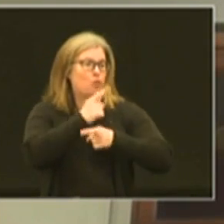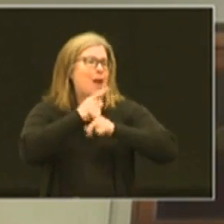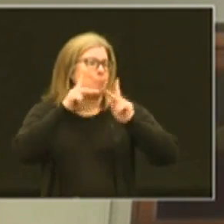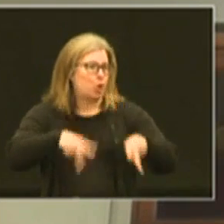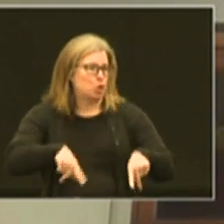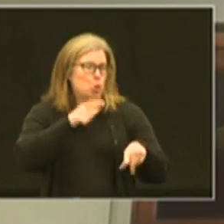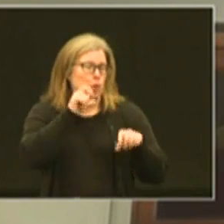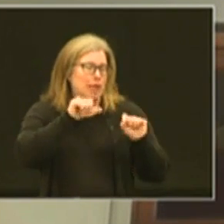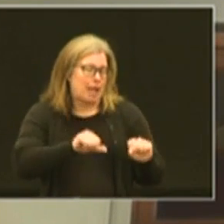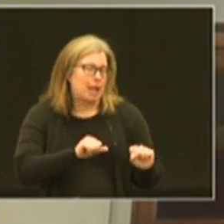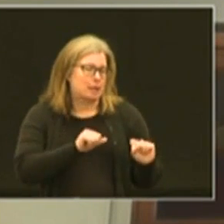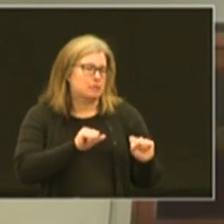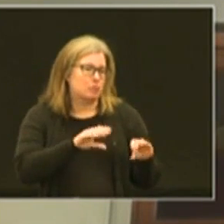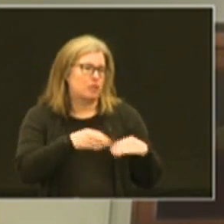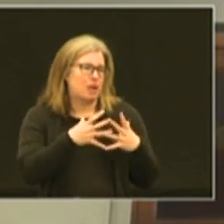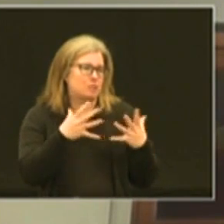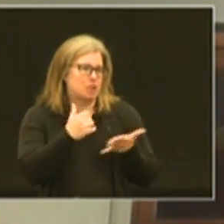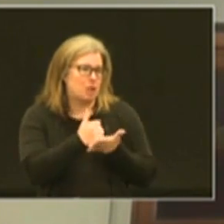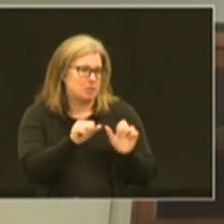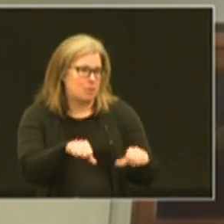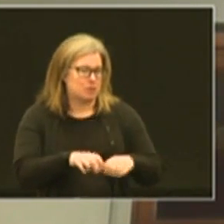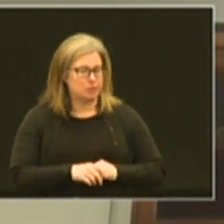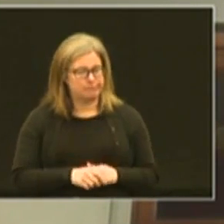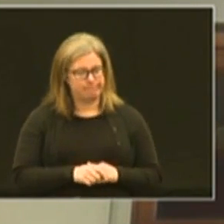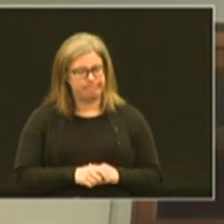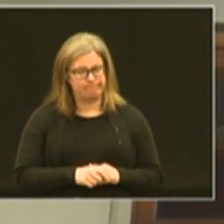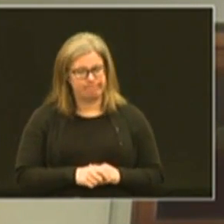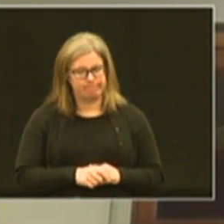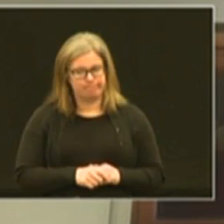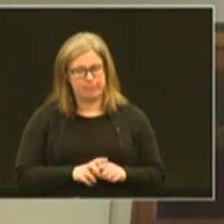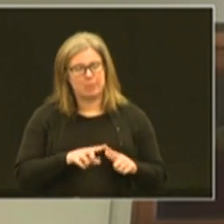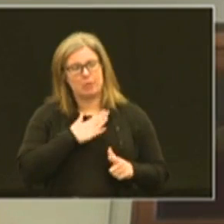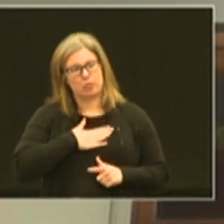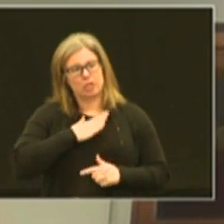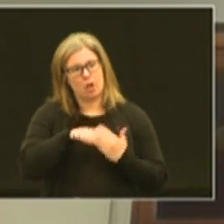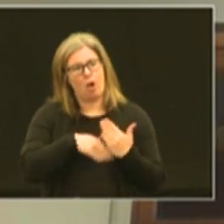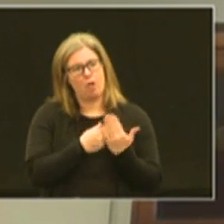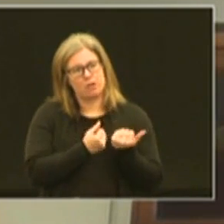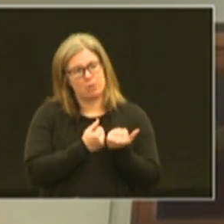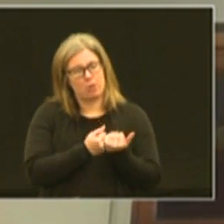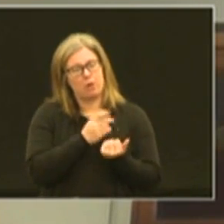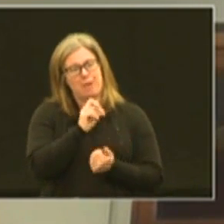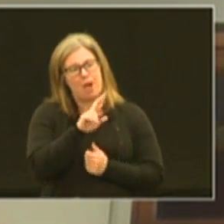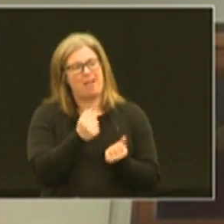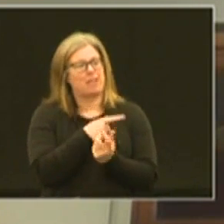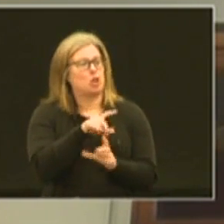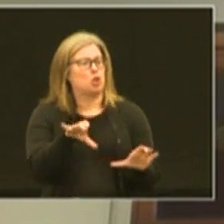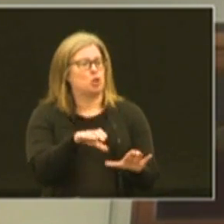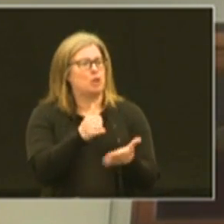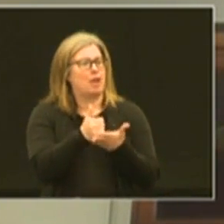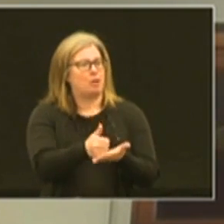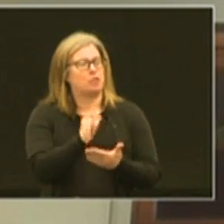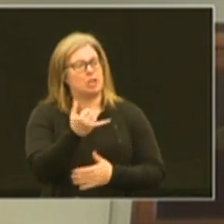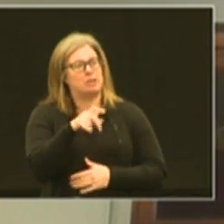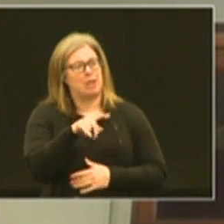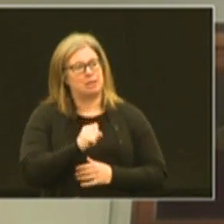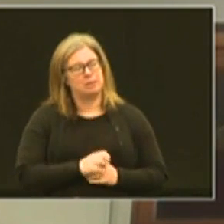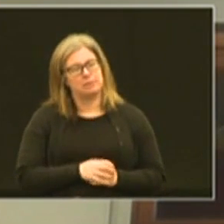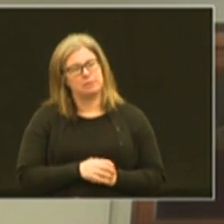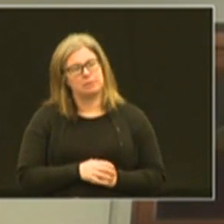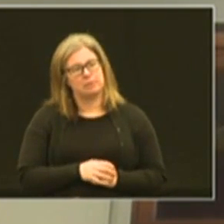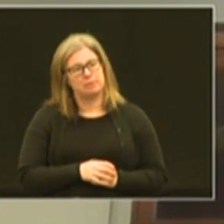right person to provide as much help as possible but i appreciate all the support mayor and everything you do to help jcps